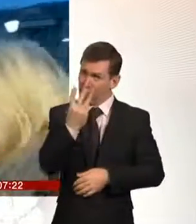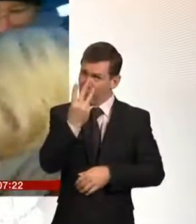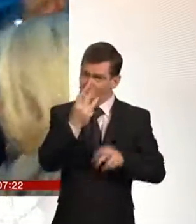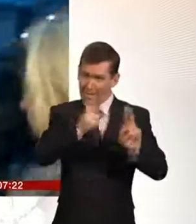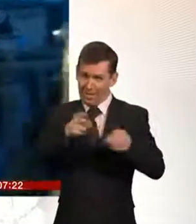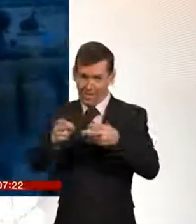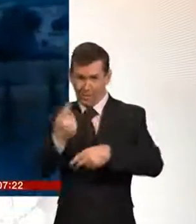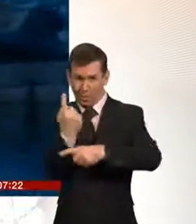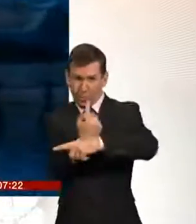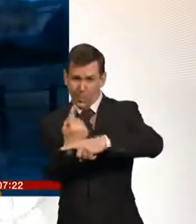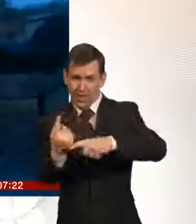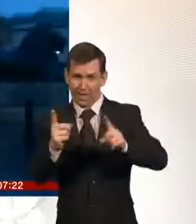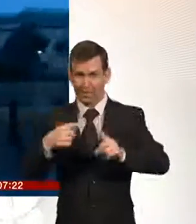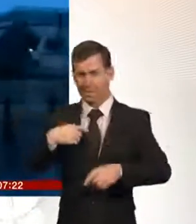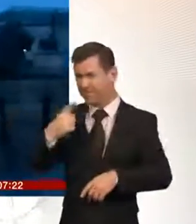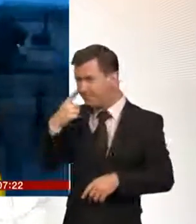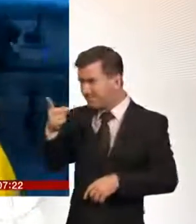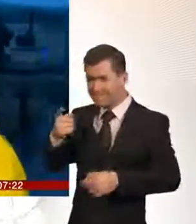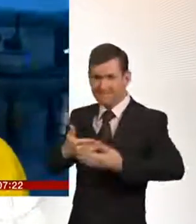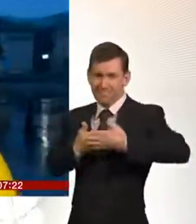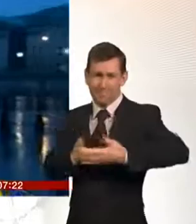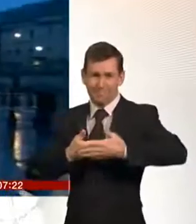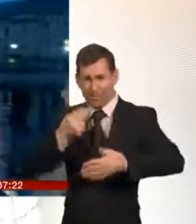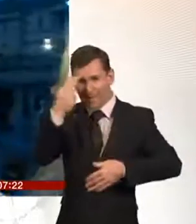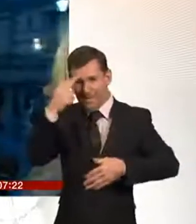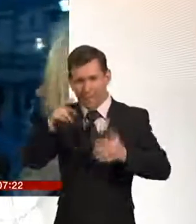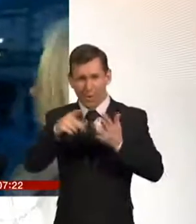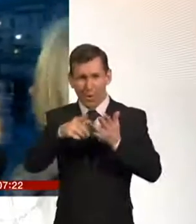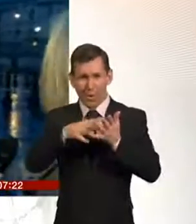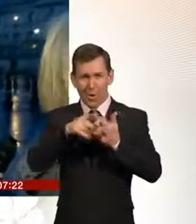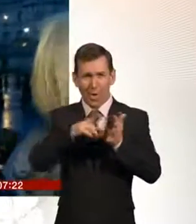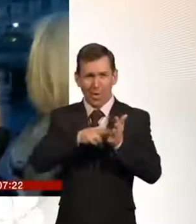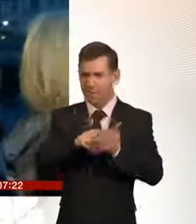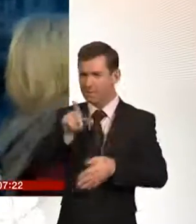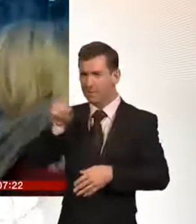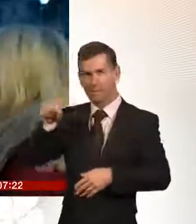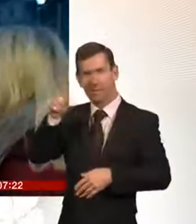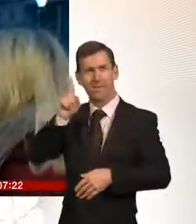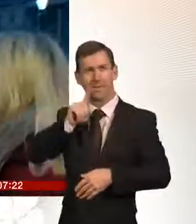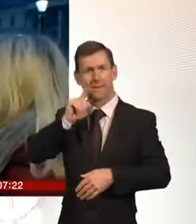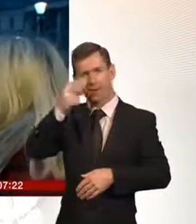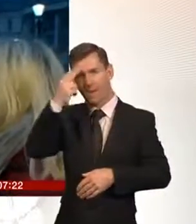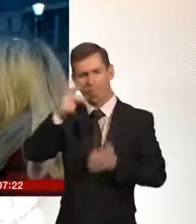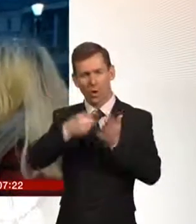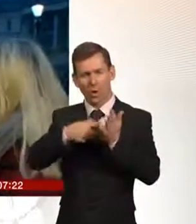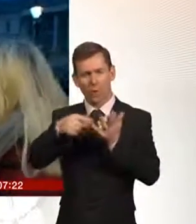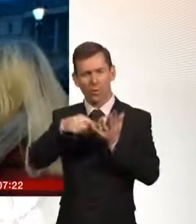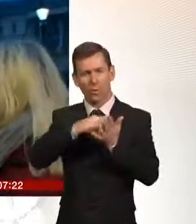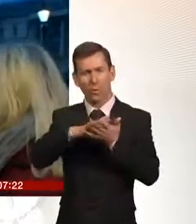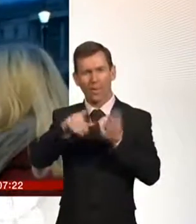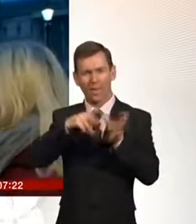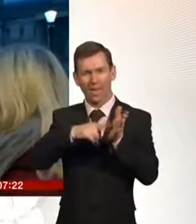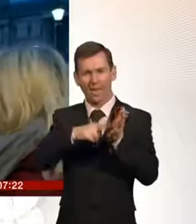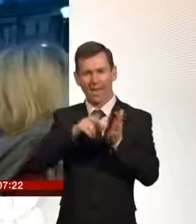Ruthann and baby Owen who's joined us here this morning Ruthann I mean the number of deaths has gone down but what more needs to be done